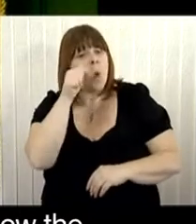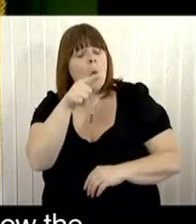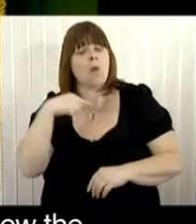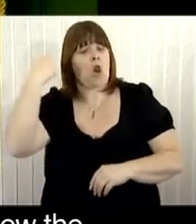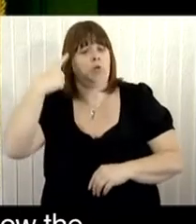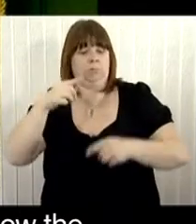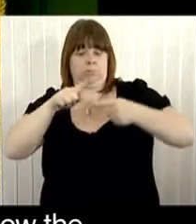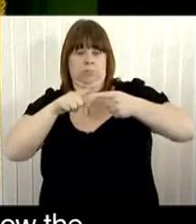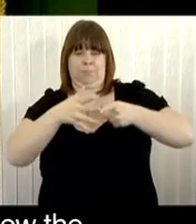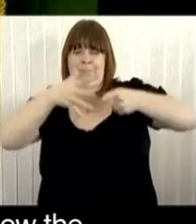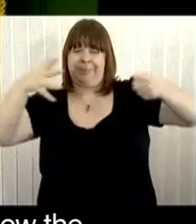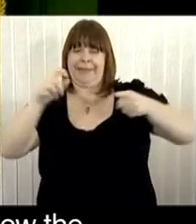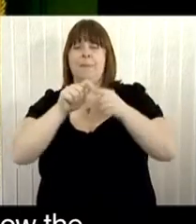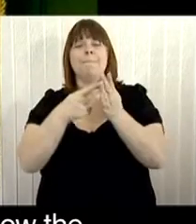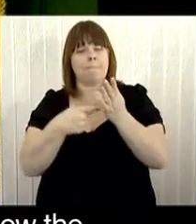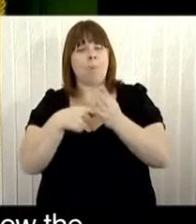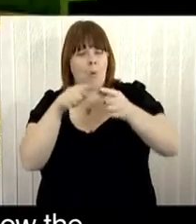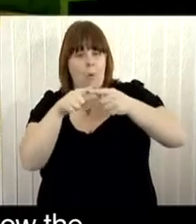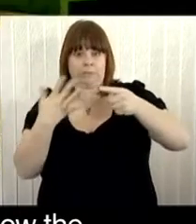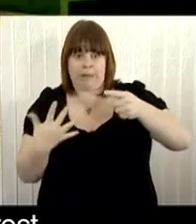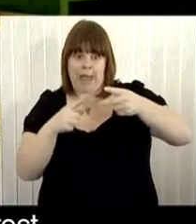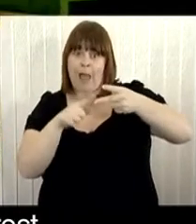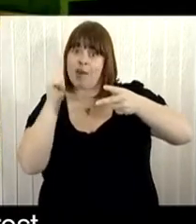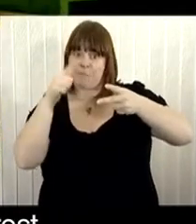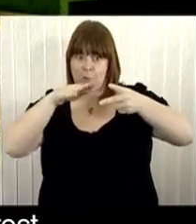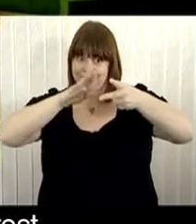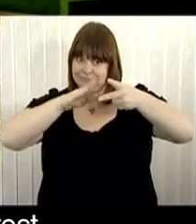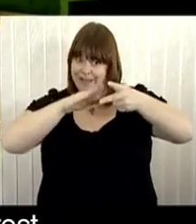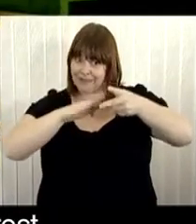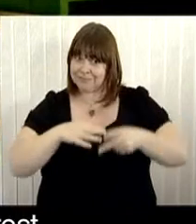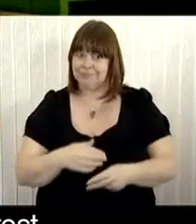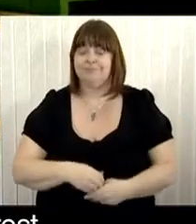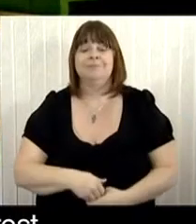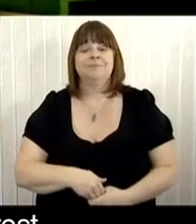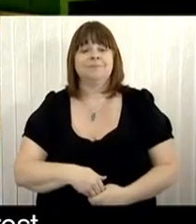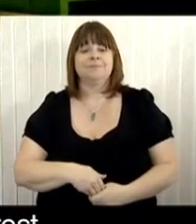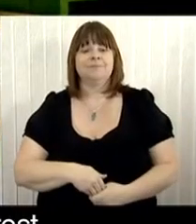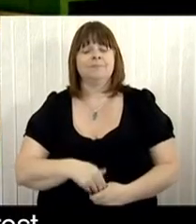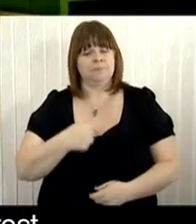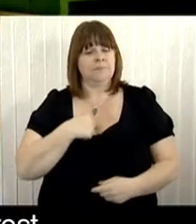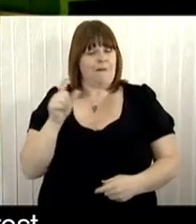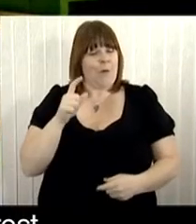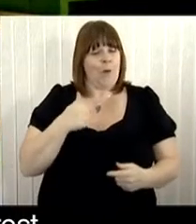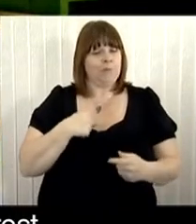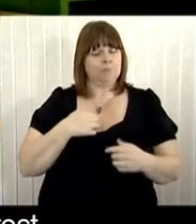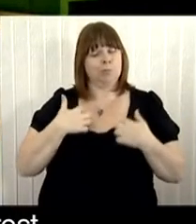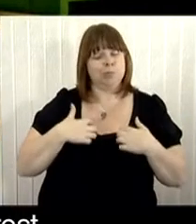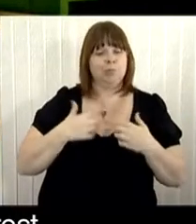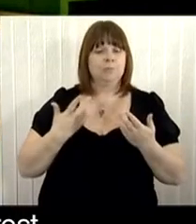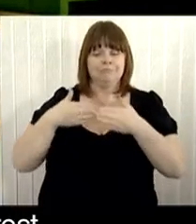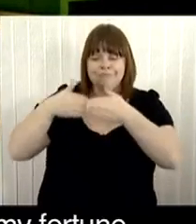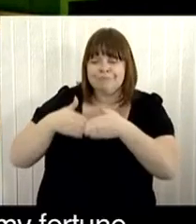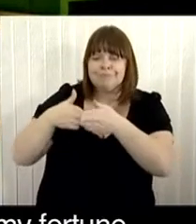largest port outside of London? Of course, I take a keen interest in all seagoing vessels.